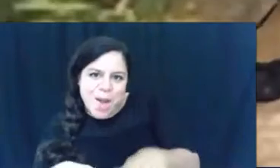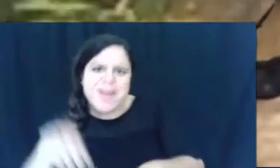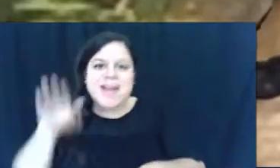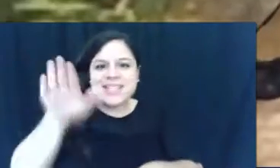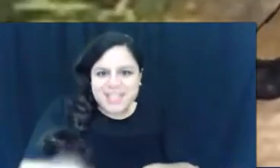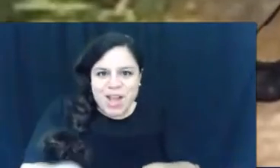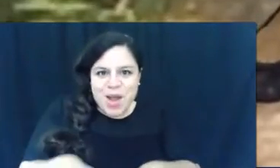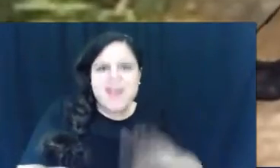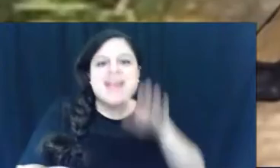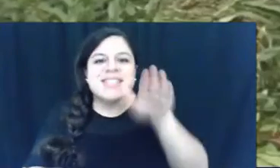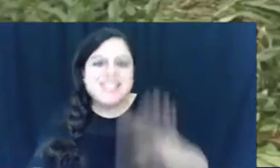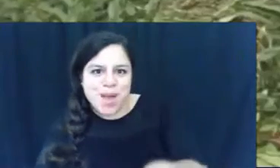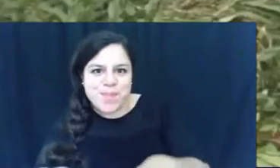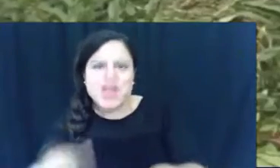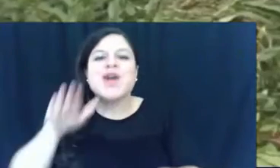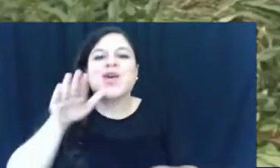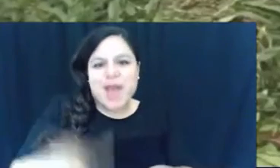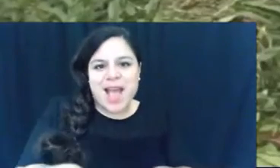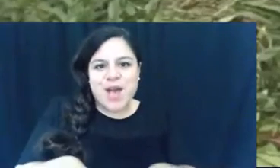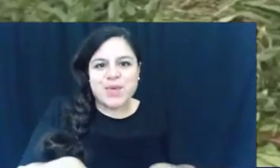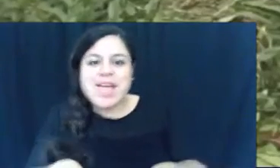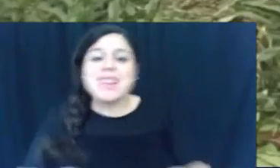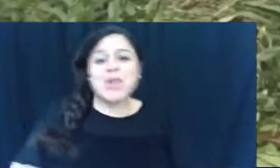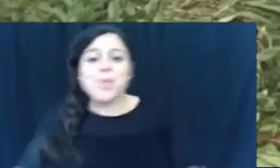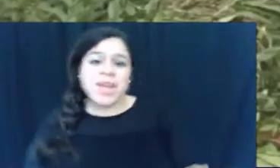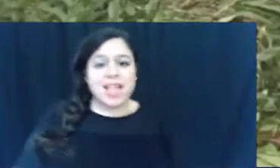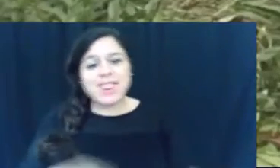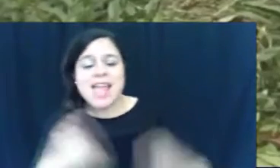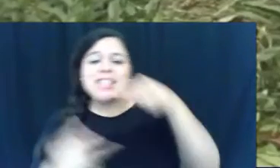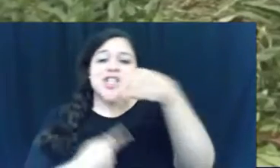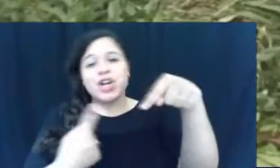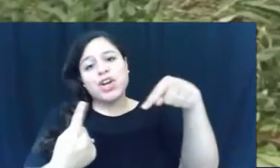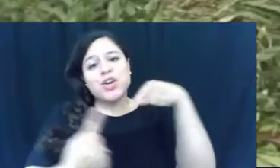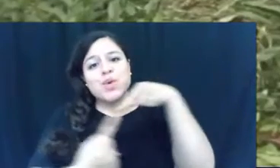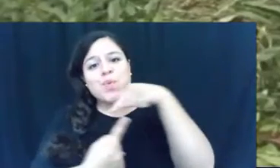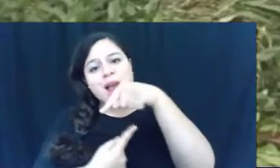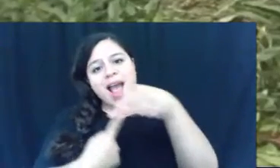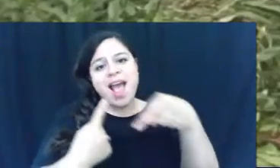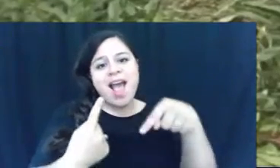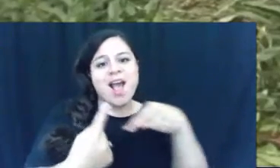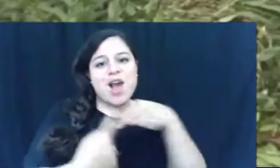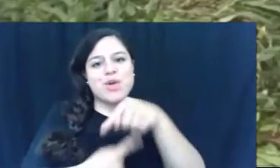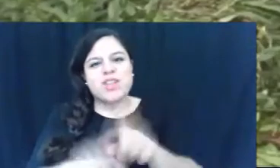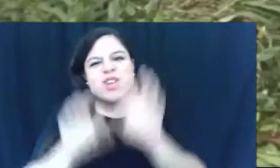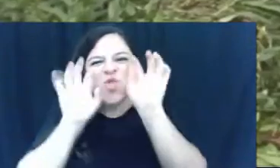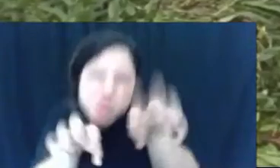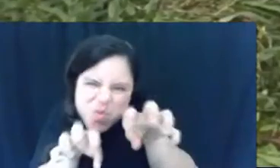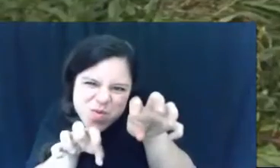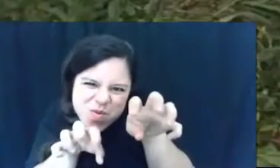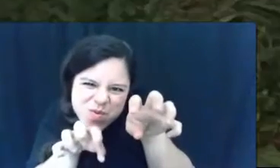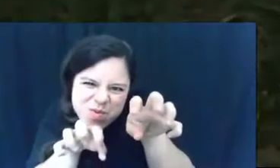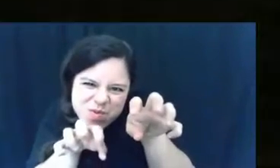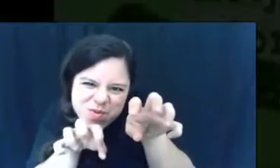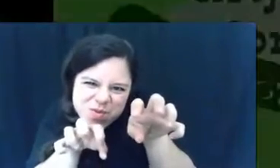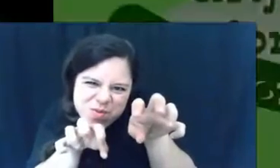Stomp, stomp, stomp the ground, then wiggle and turn around. dolorous the No,